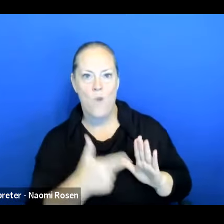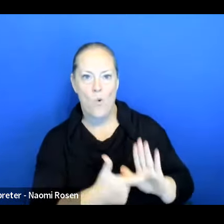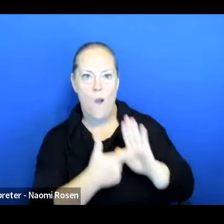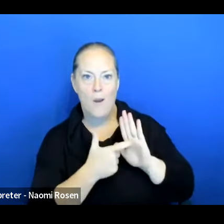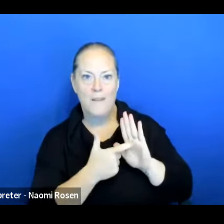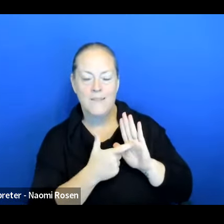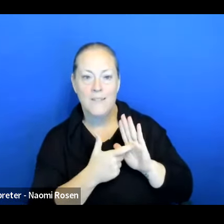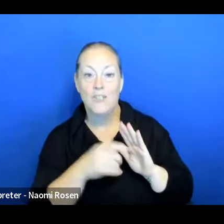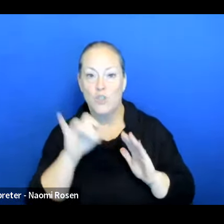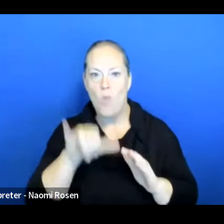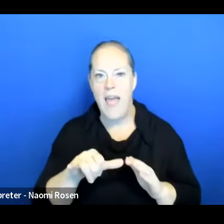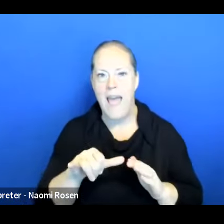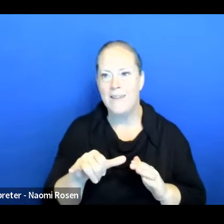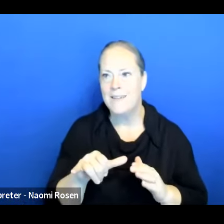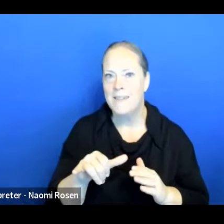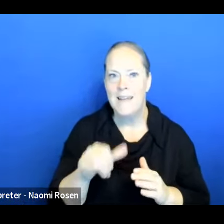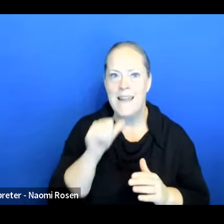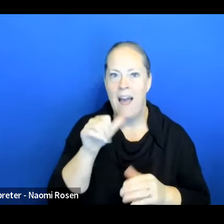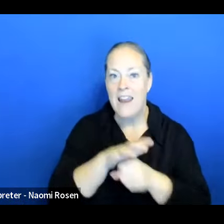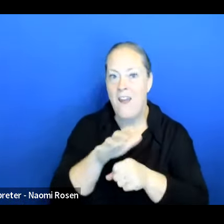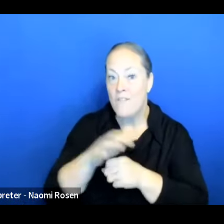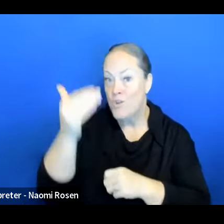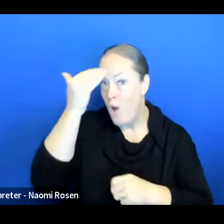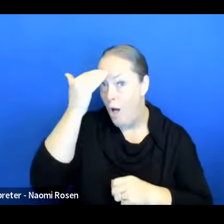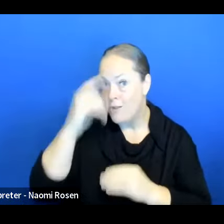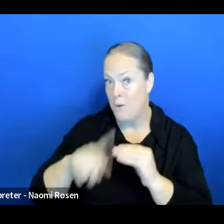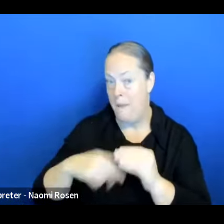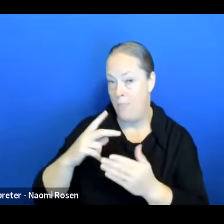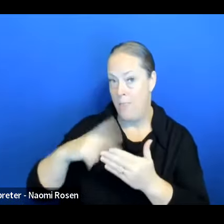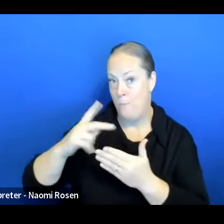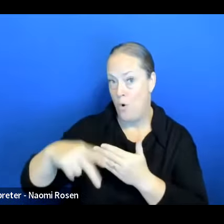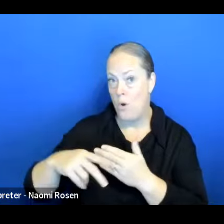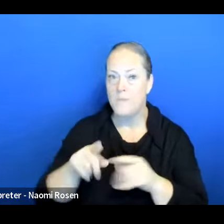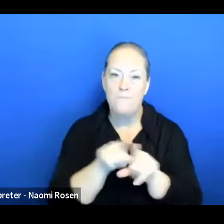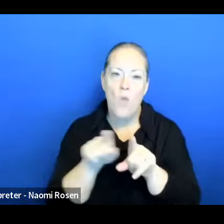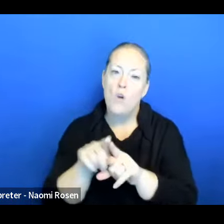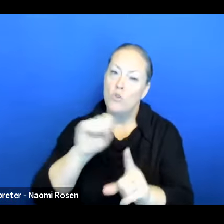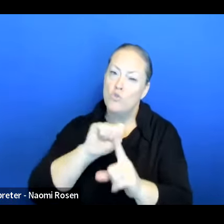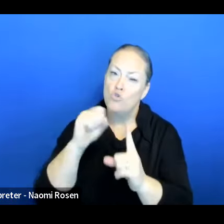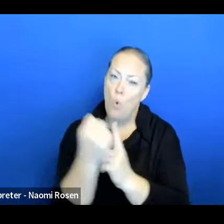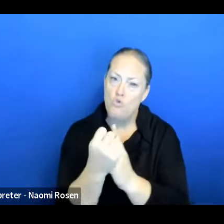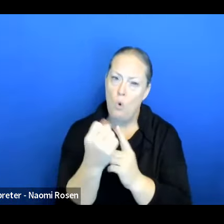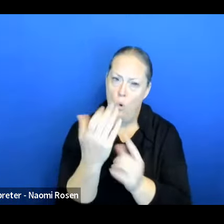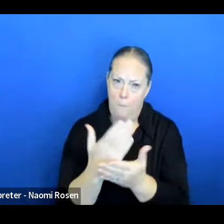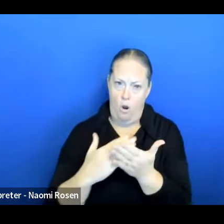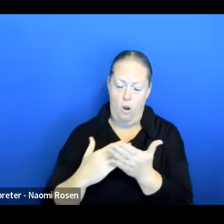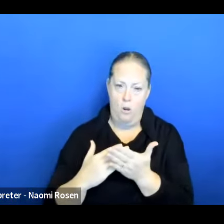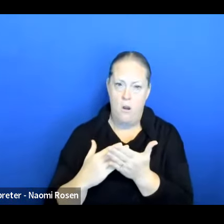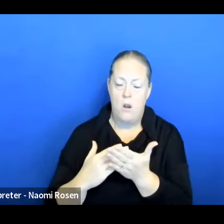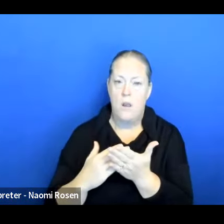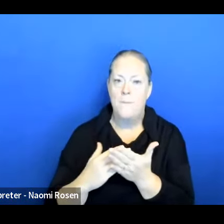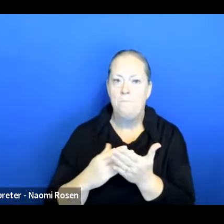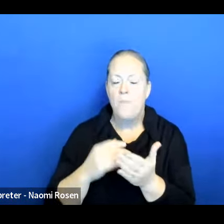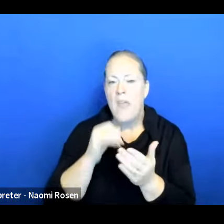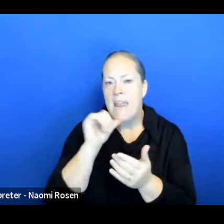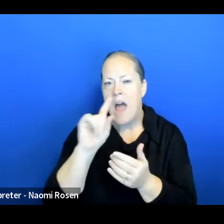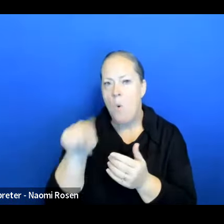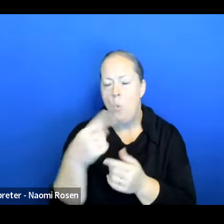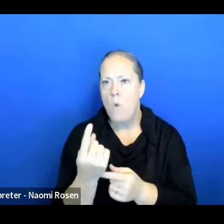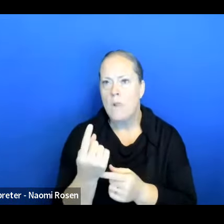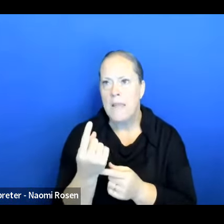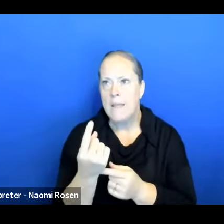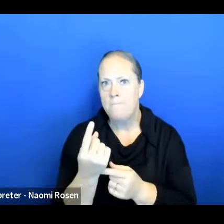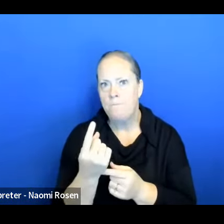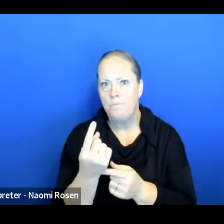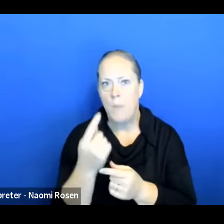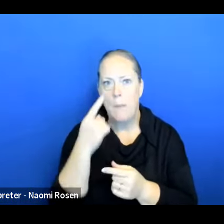of, of the knowledge. And also there is a social dimension to it. Um, not only because, uh,